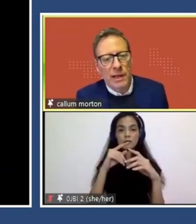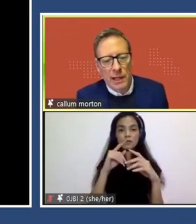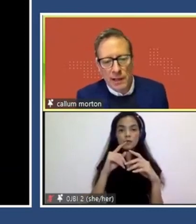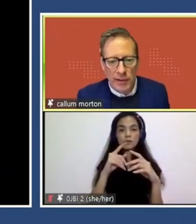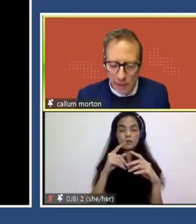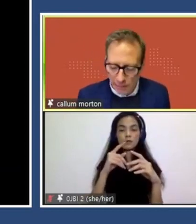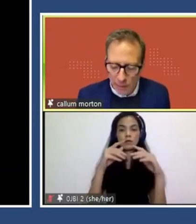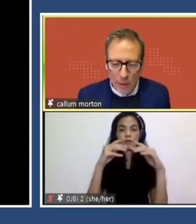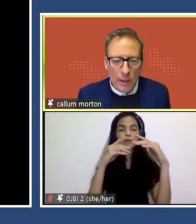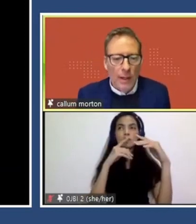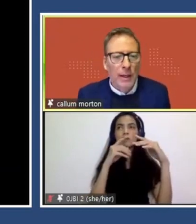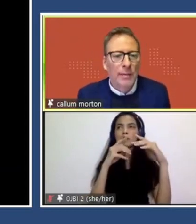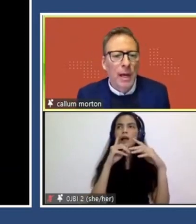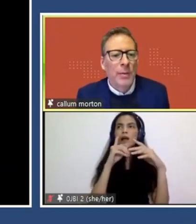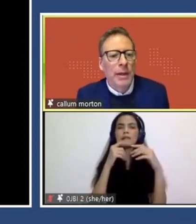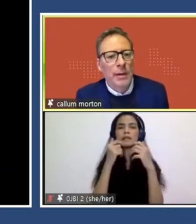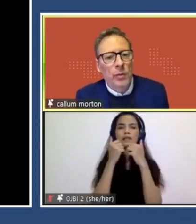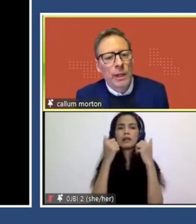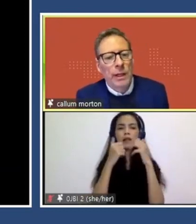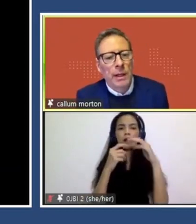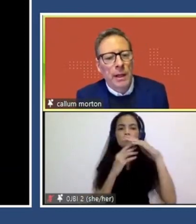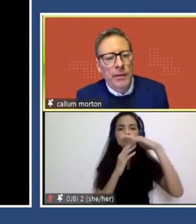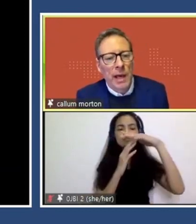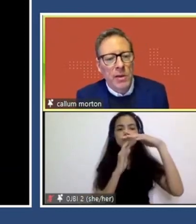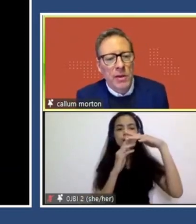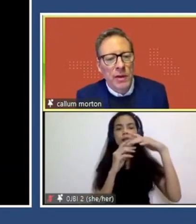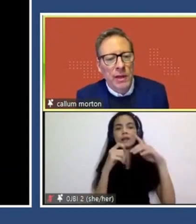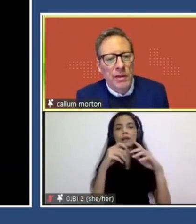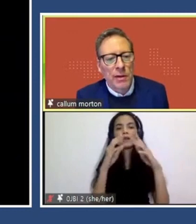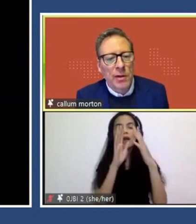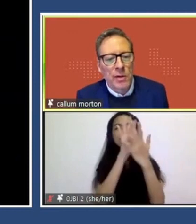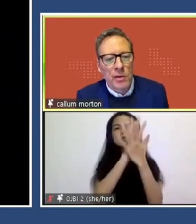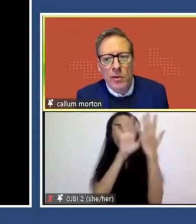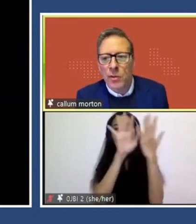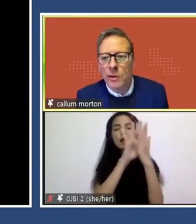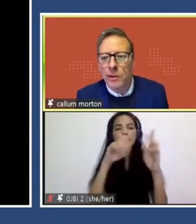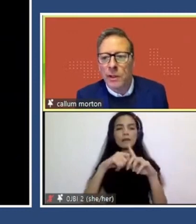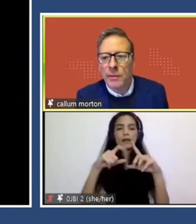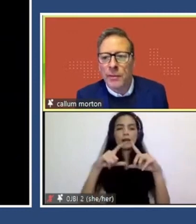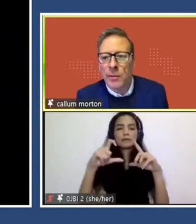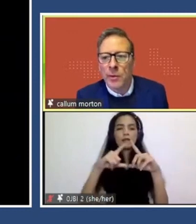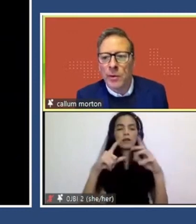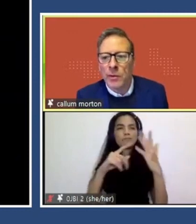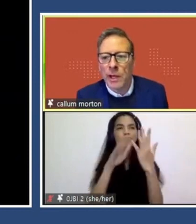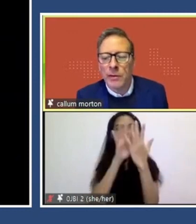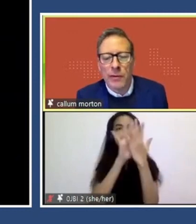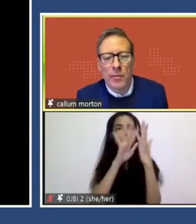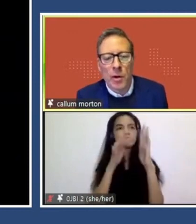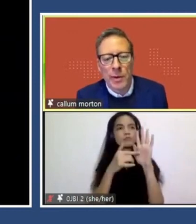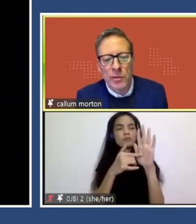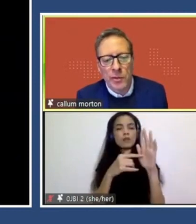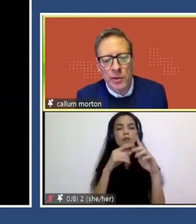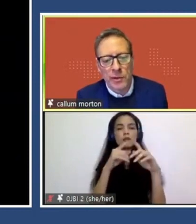glass, stained glass ceiling. And we, we attach these curtains to it that were